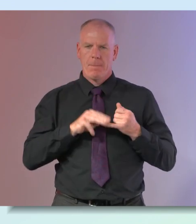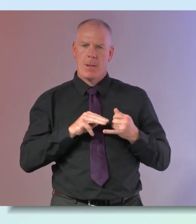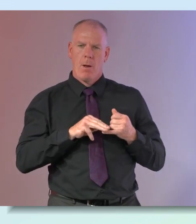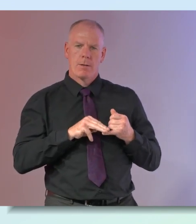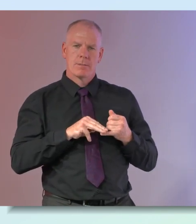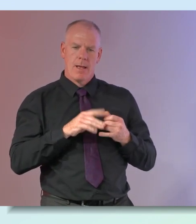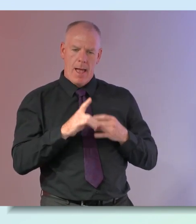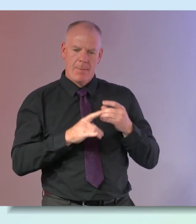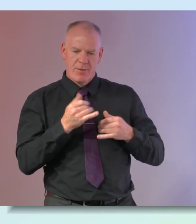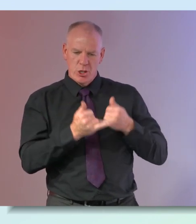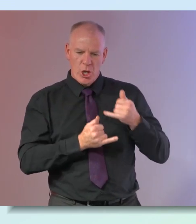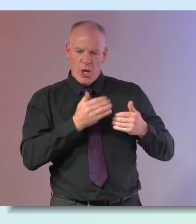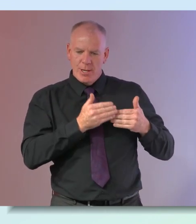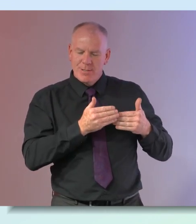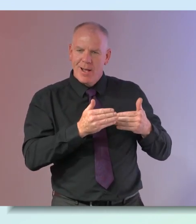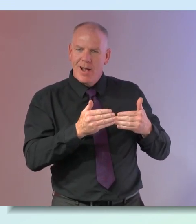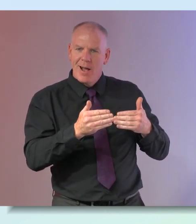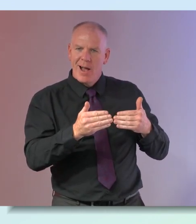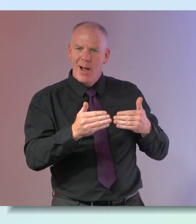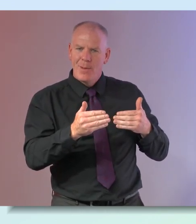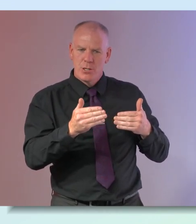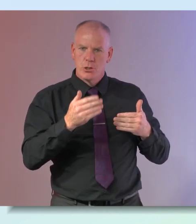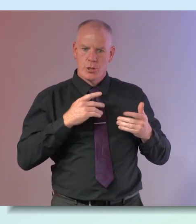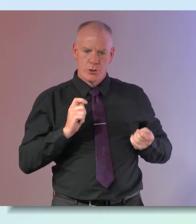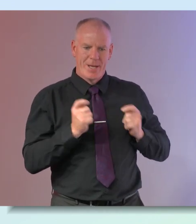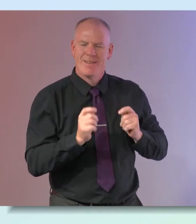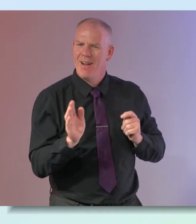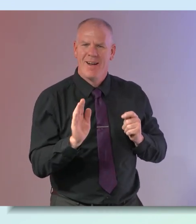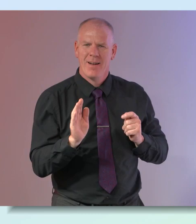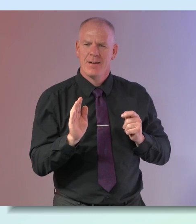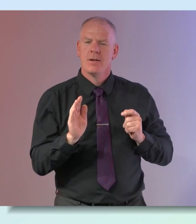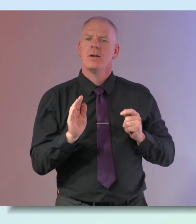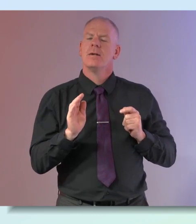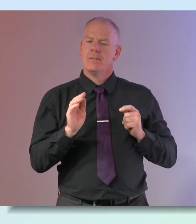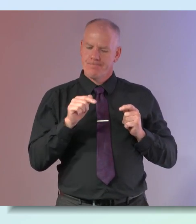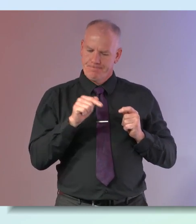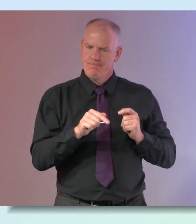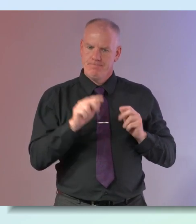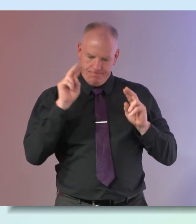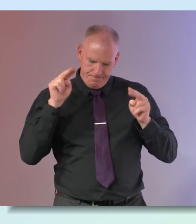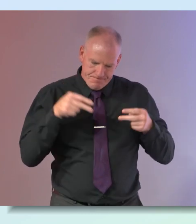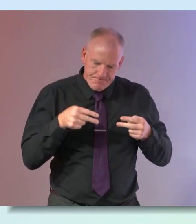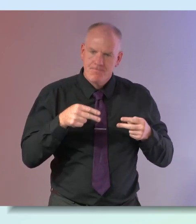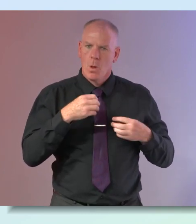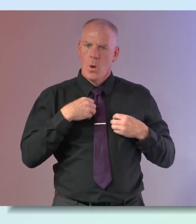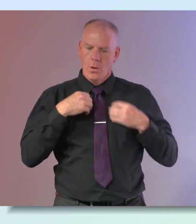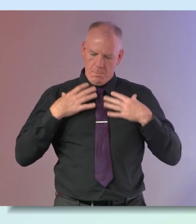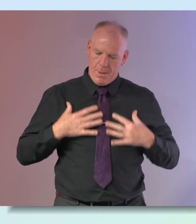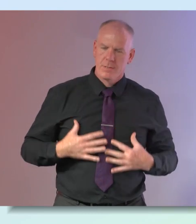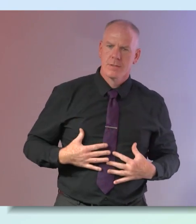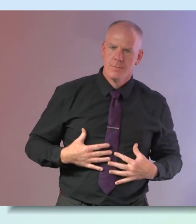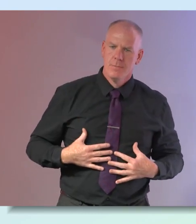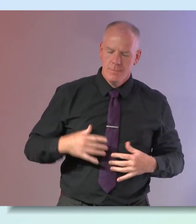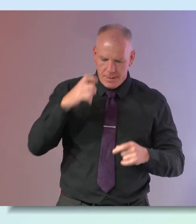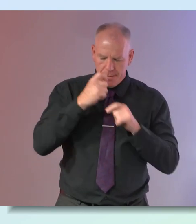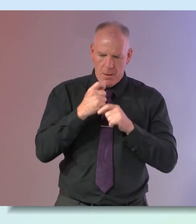over years and so to describe it as a turning point might be a odd but it's a time when we are drawn our attention is drawn to our body and thinking about